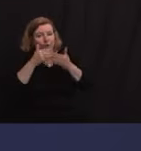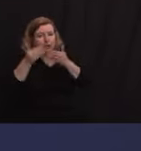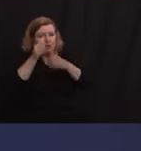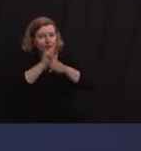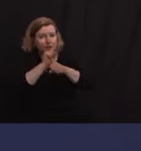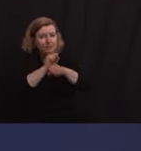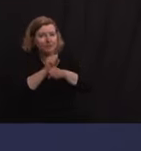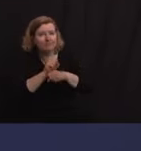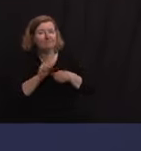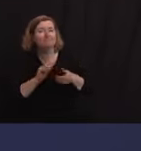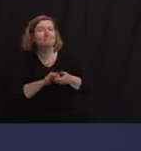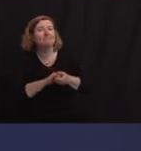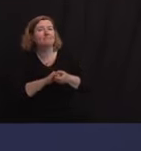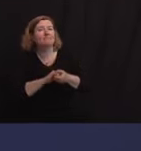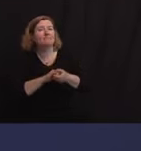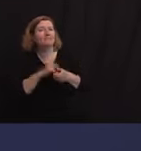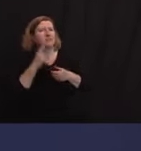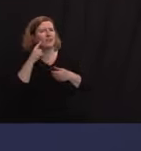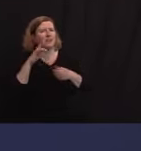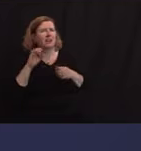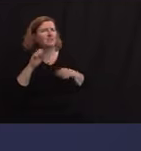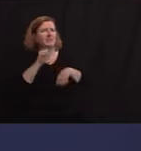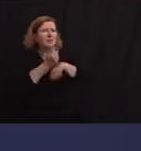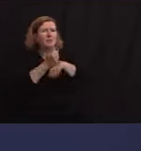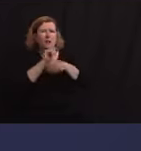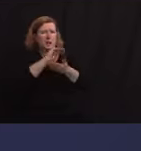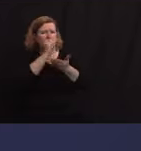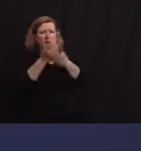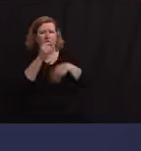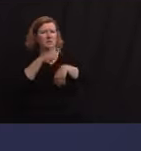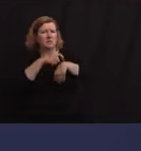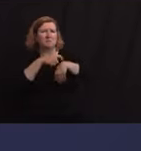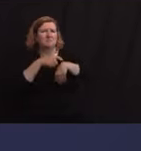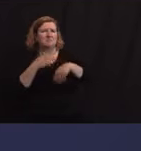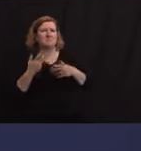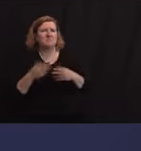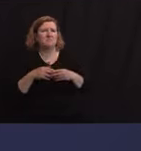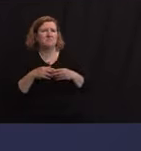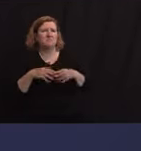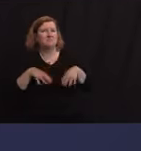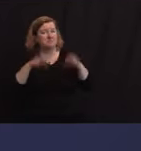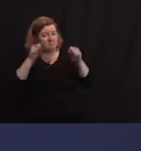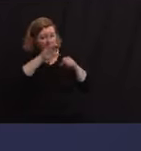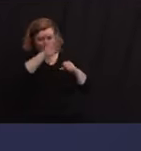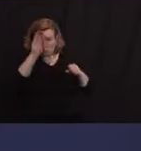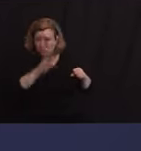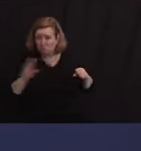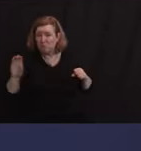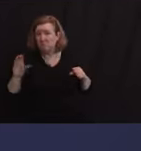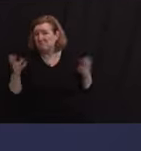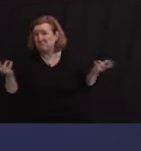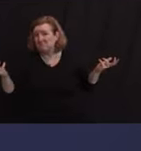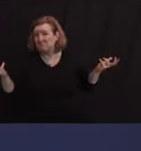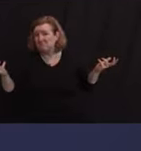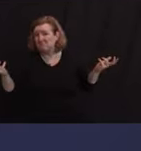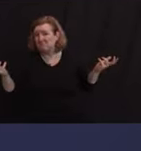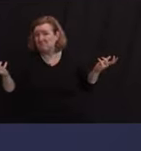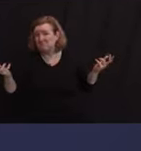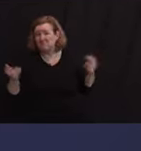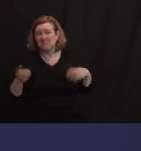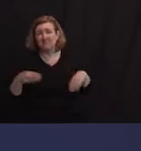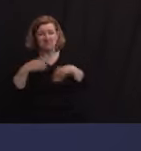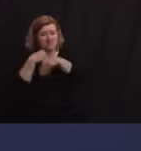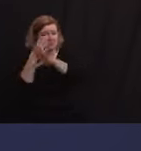time. What we've been doing is a lot of Zooms. And, you know, we basically, and I